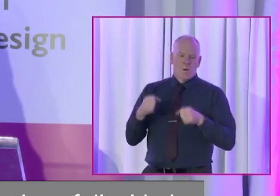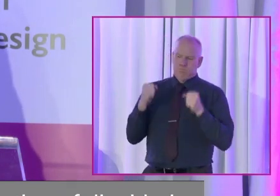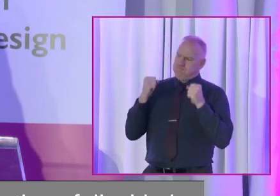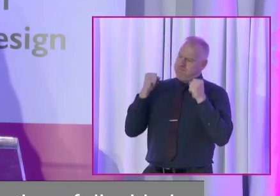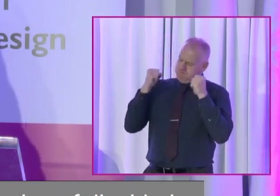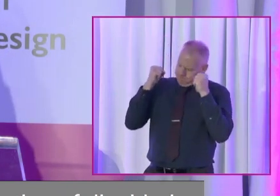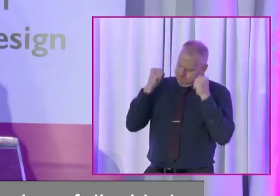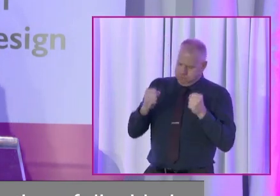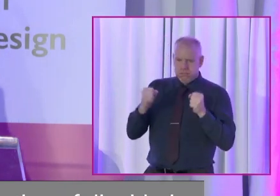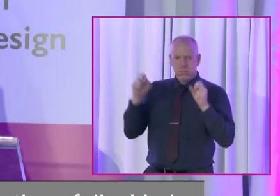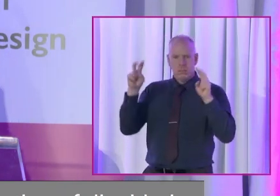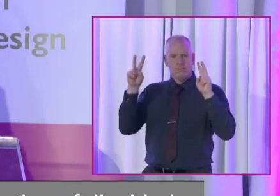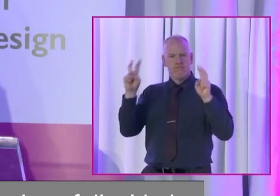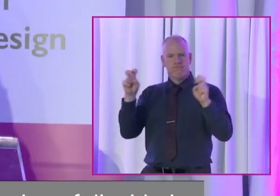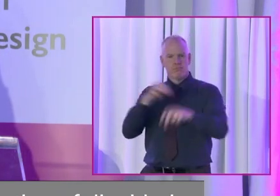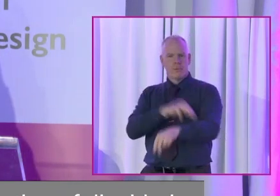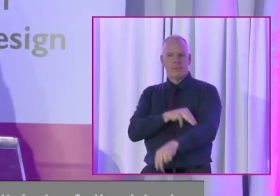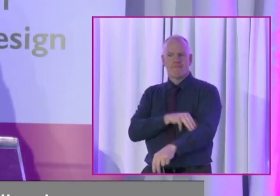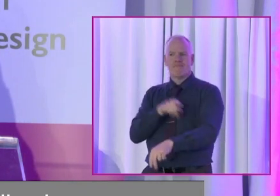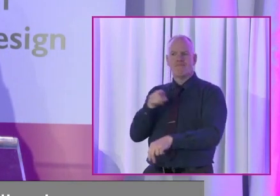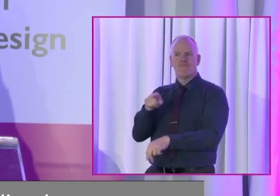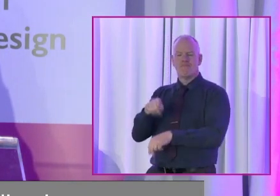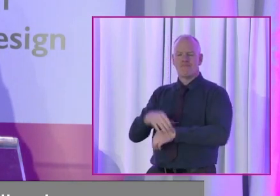very, very important issue.